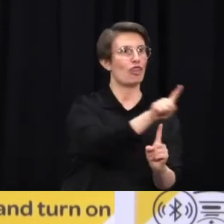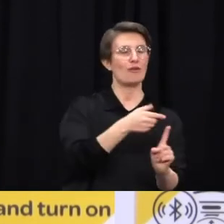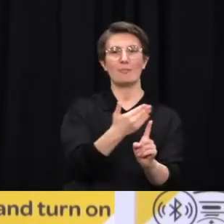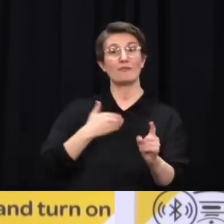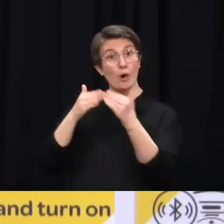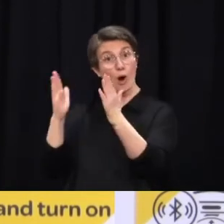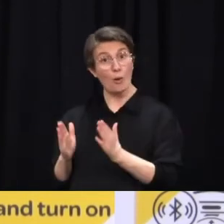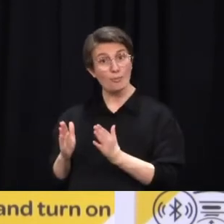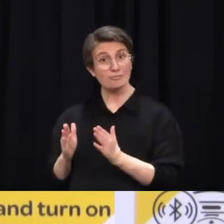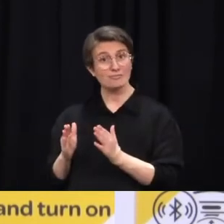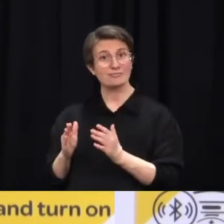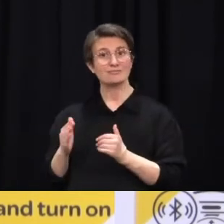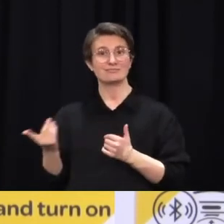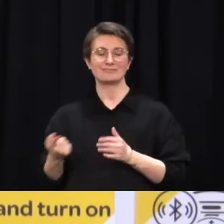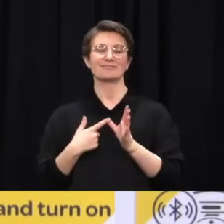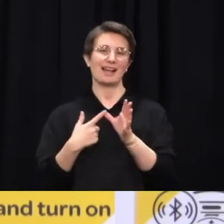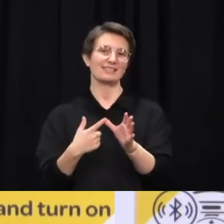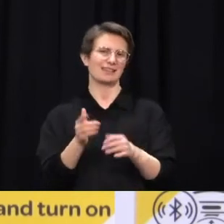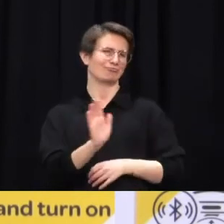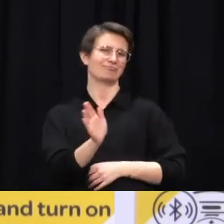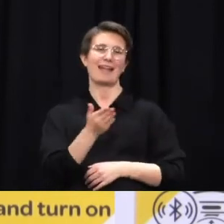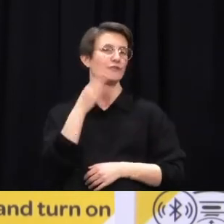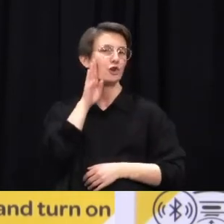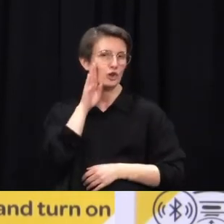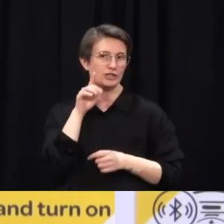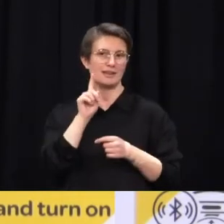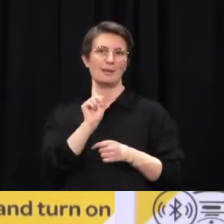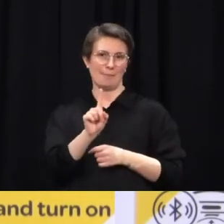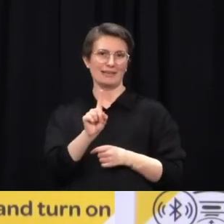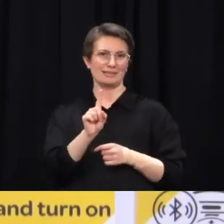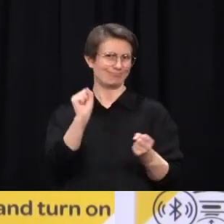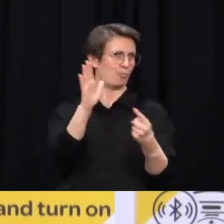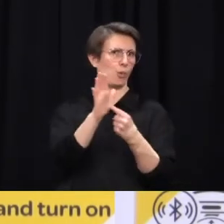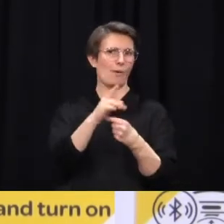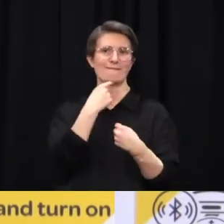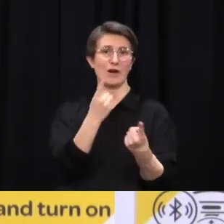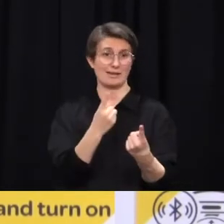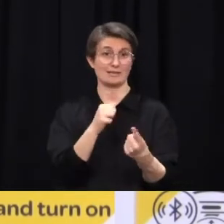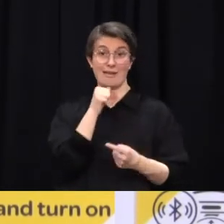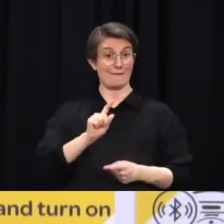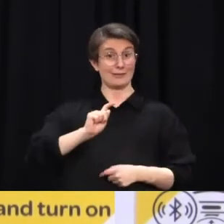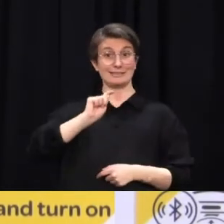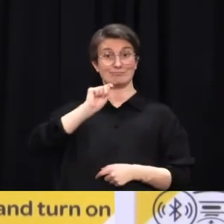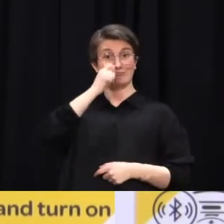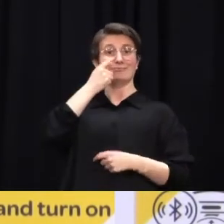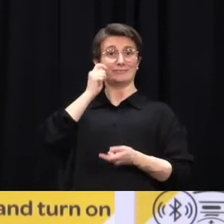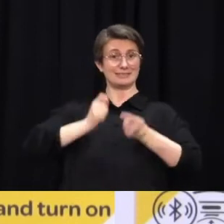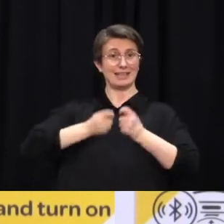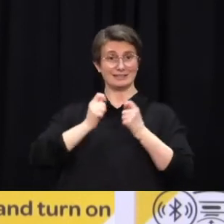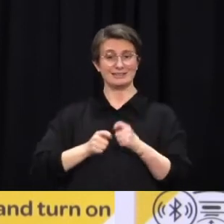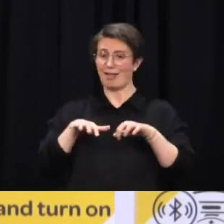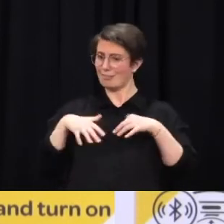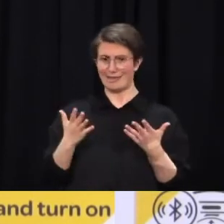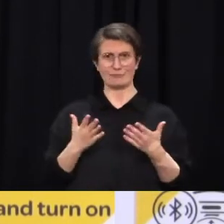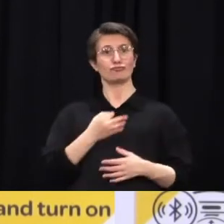that there's a reason for that and you're more at risk. And therefore, until that risk has been eliminated or, if you like, if you've had